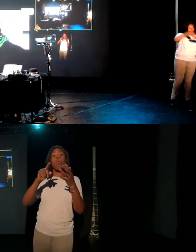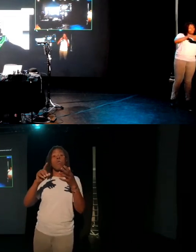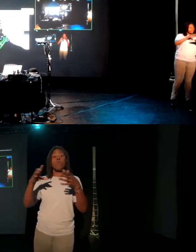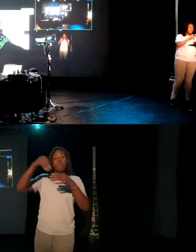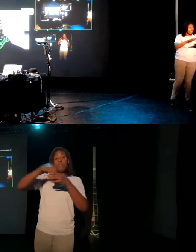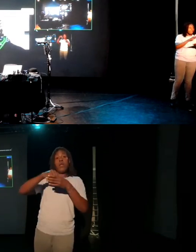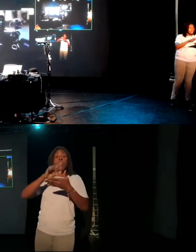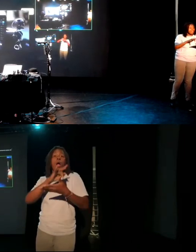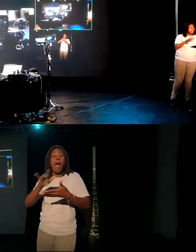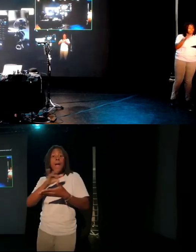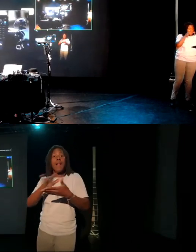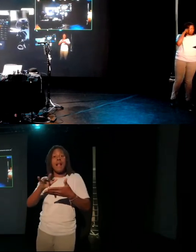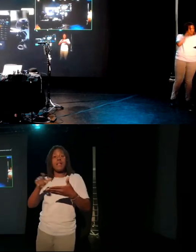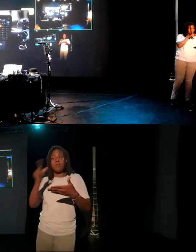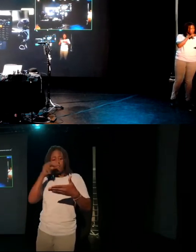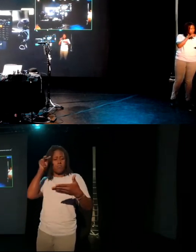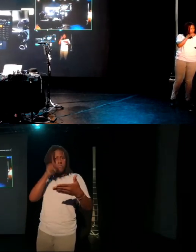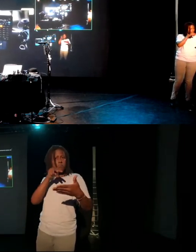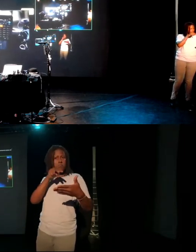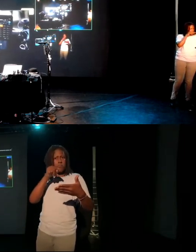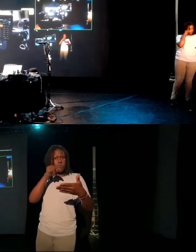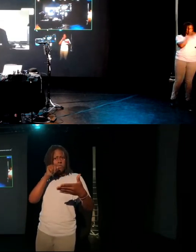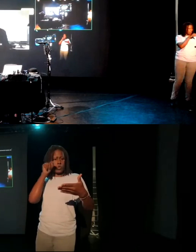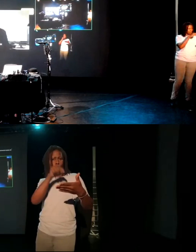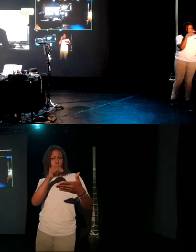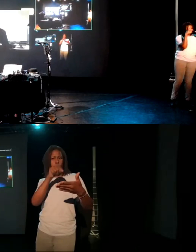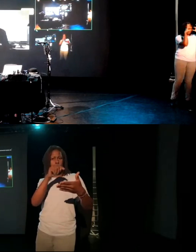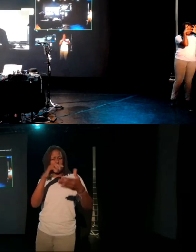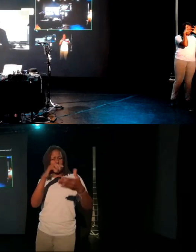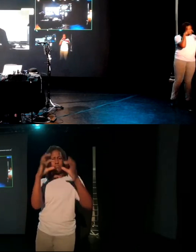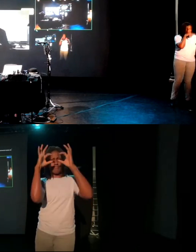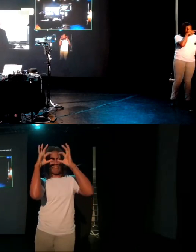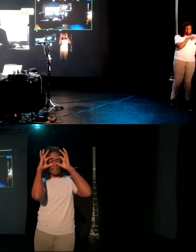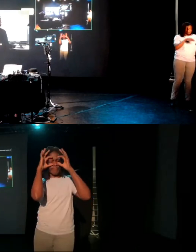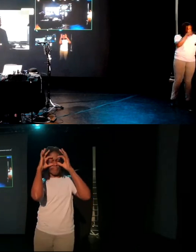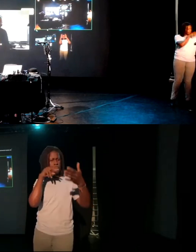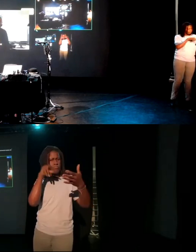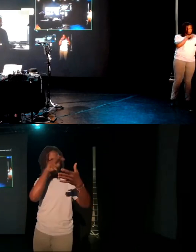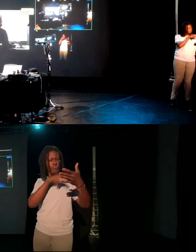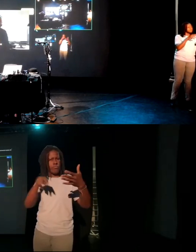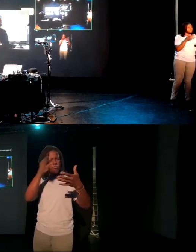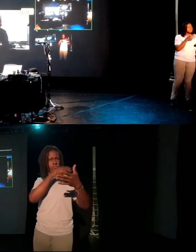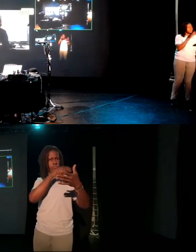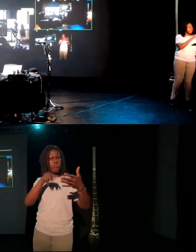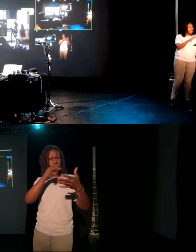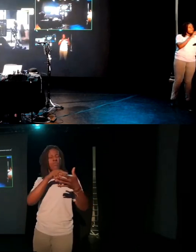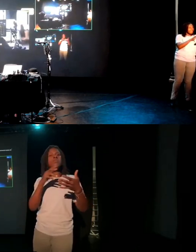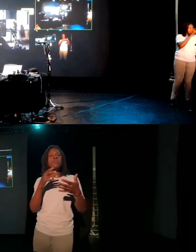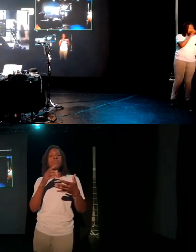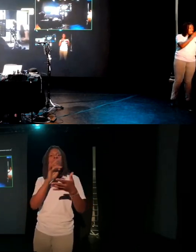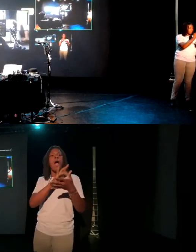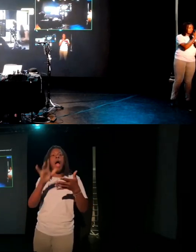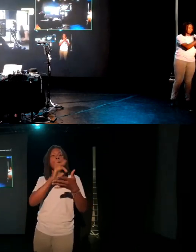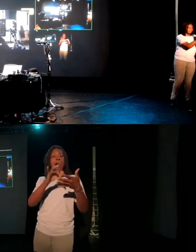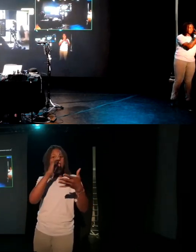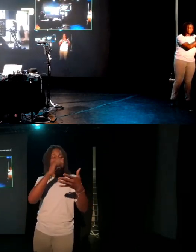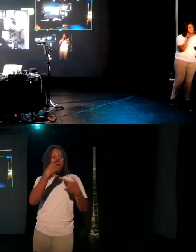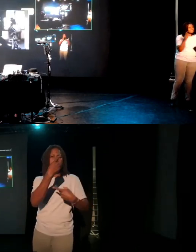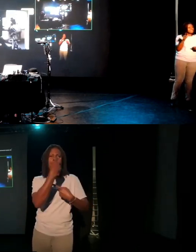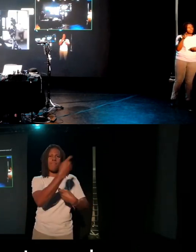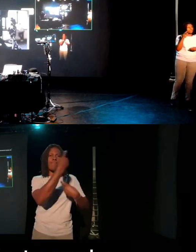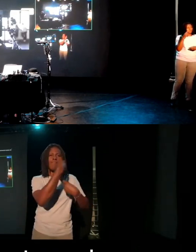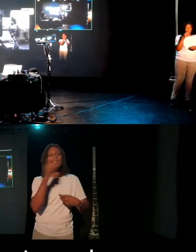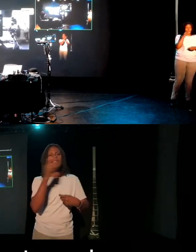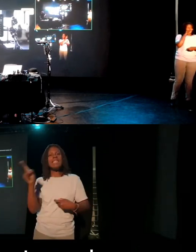reflective dot that's currently in the middle of a pair of goggles that Andy wears. And that allows the iPad to sense which direction Andy is